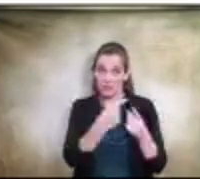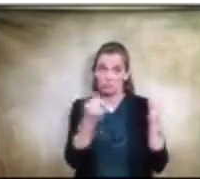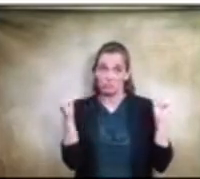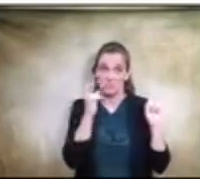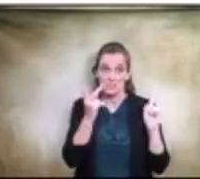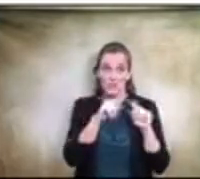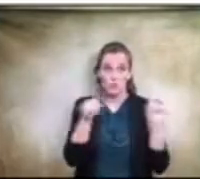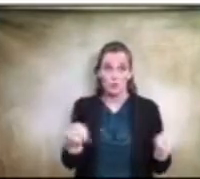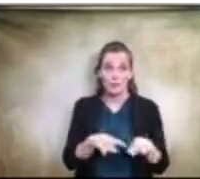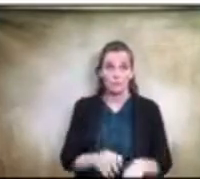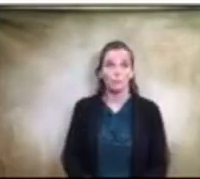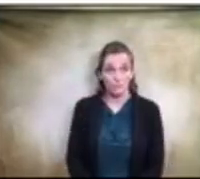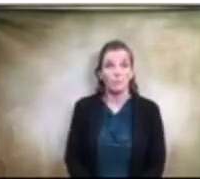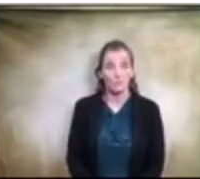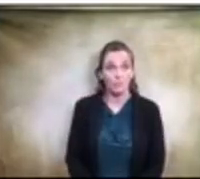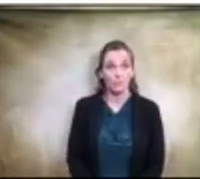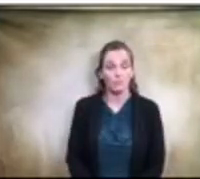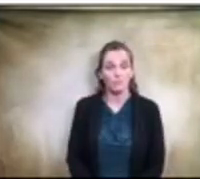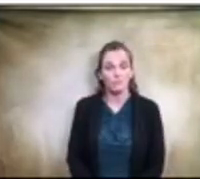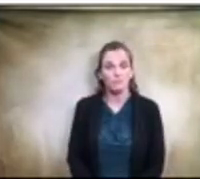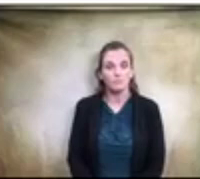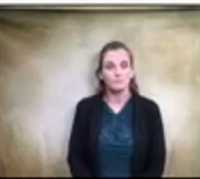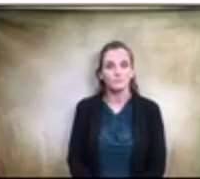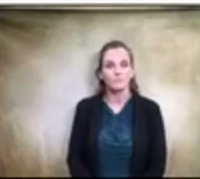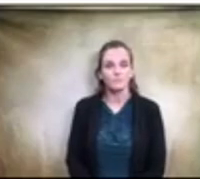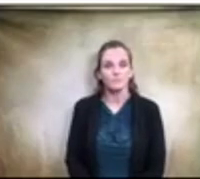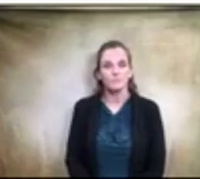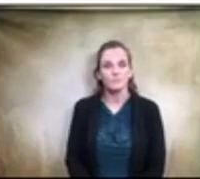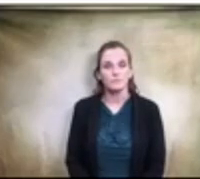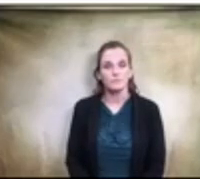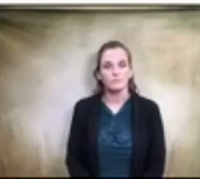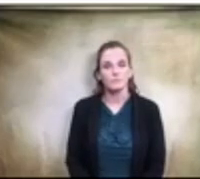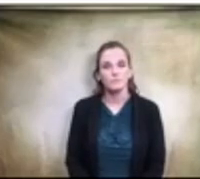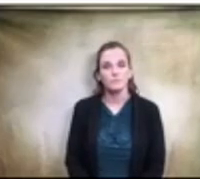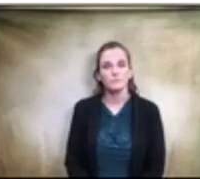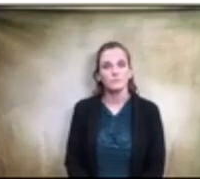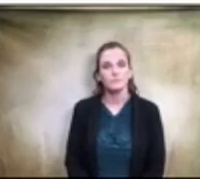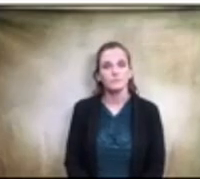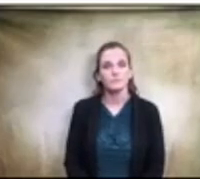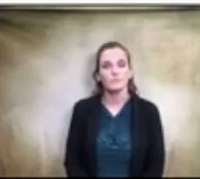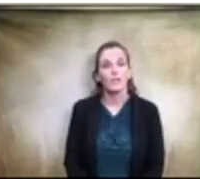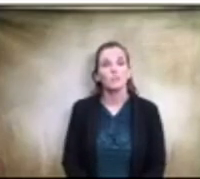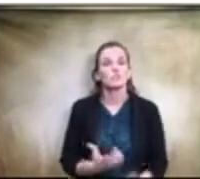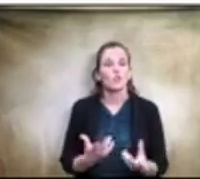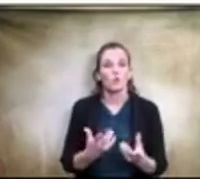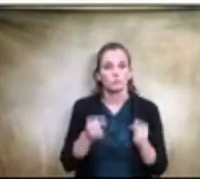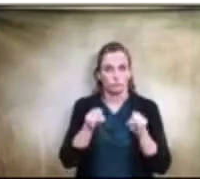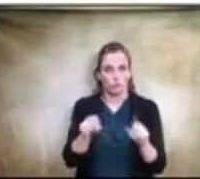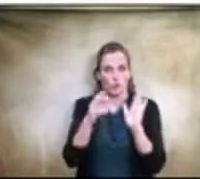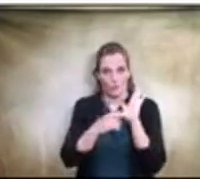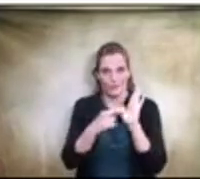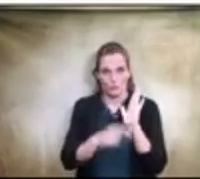Yes. Yes, we can. Okay. Excellent. So, within the research, what we were able